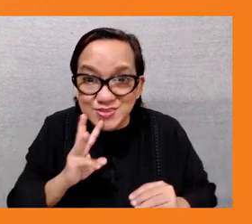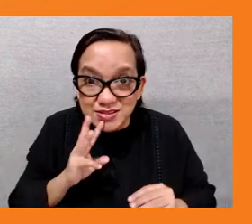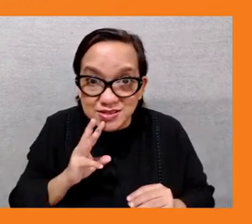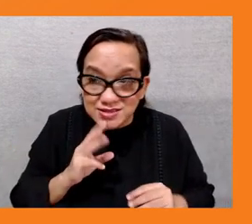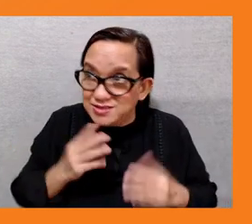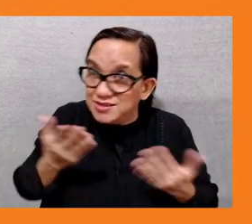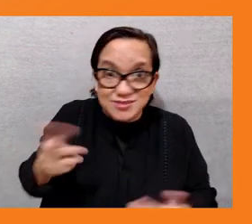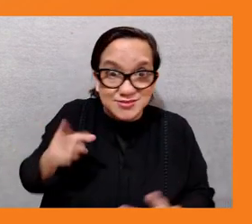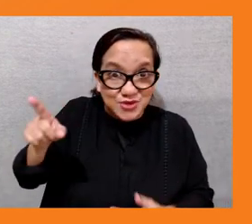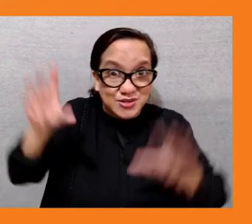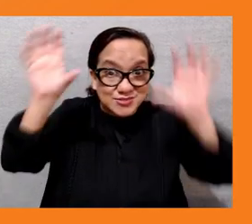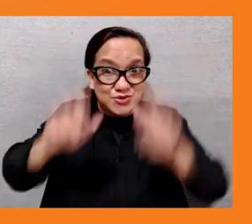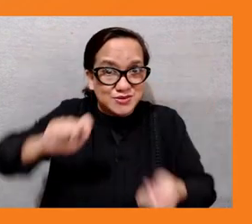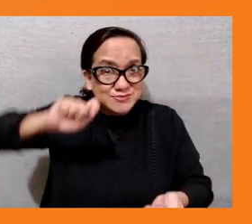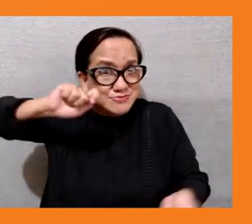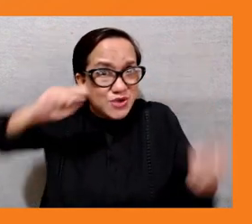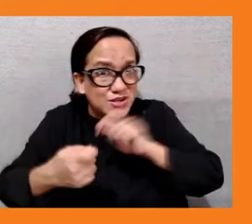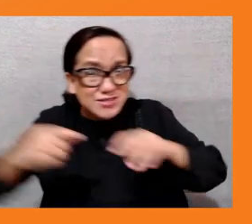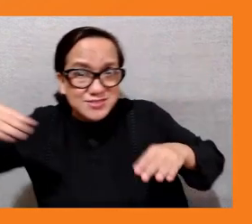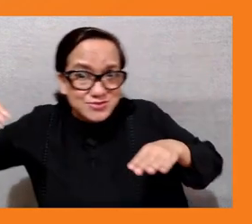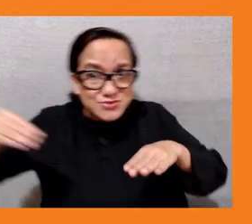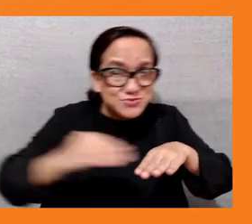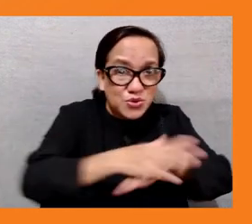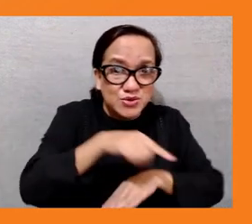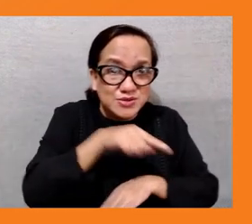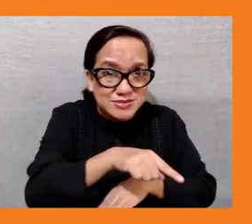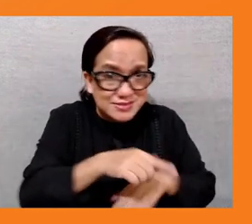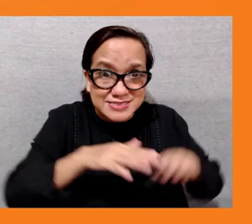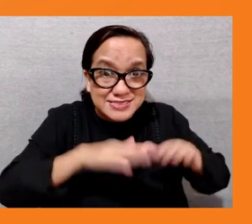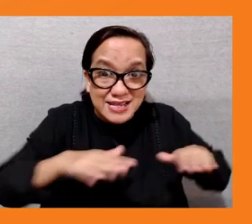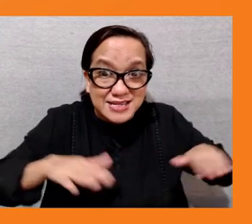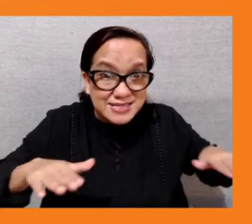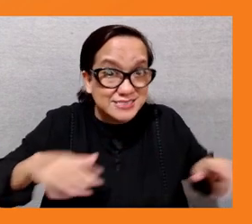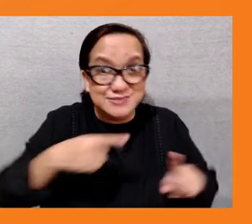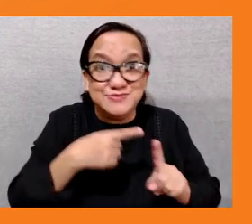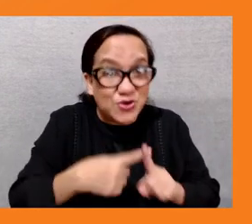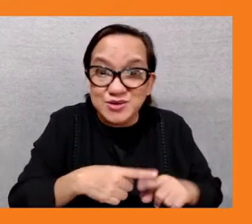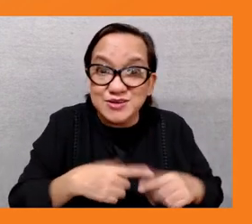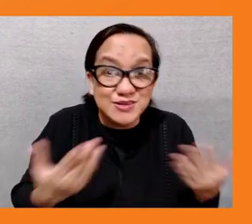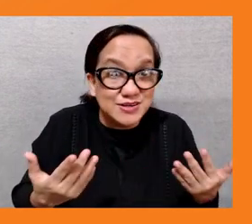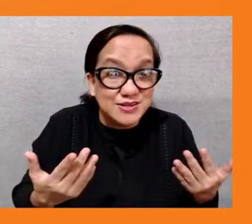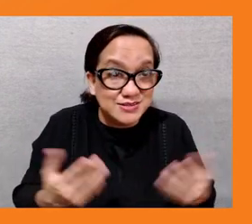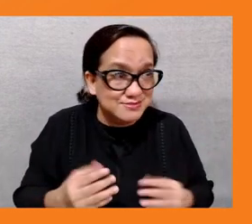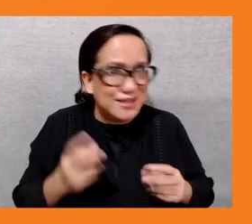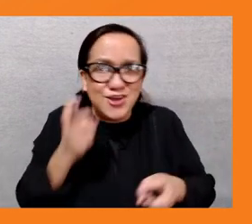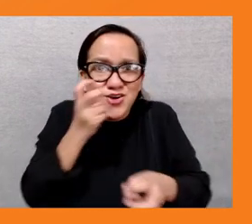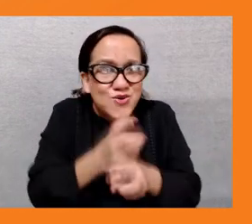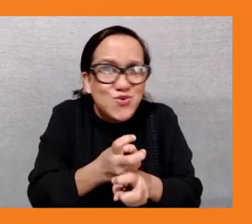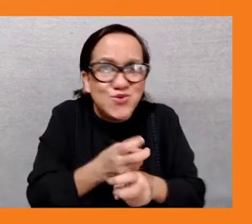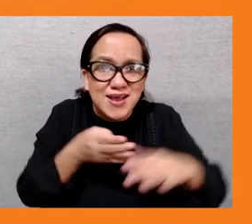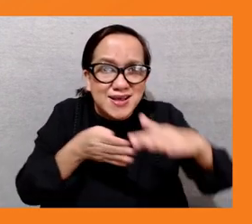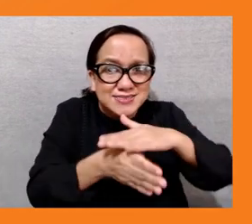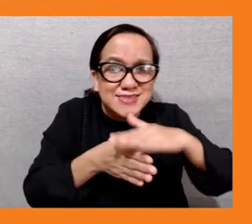cope with due to access to fewer resources those it's important to work with relevant stakeholders